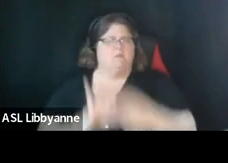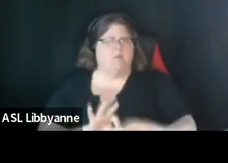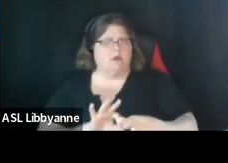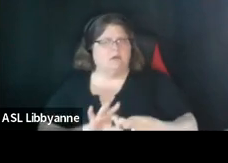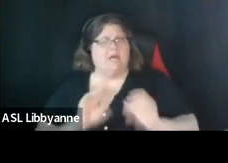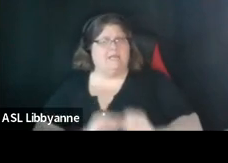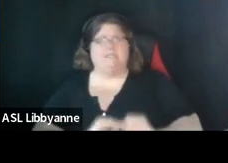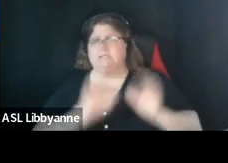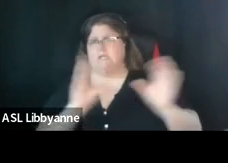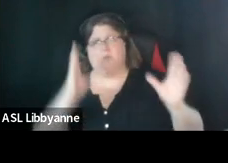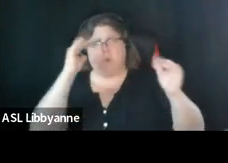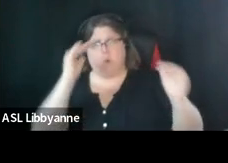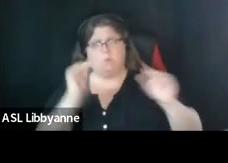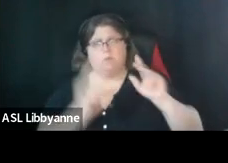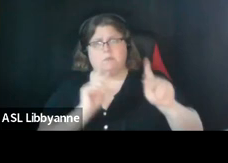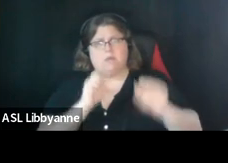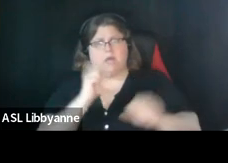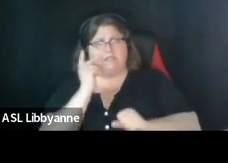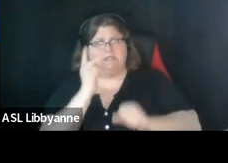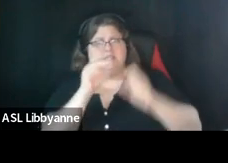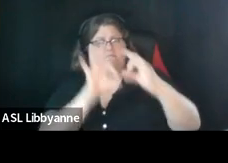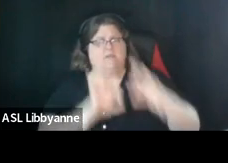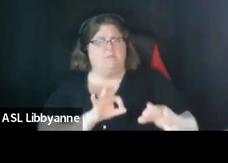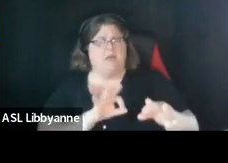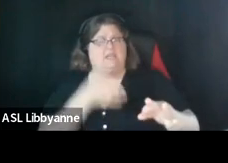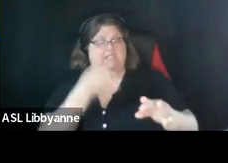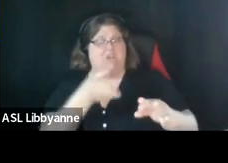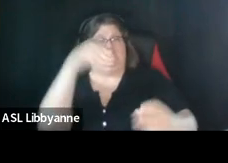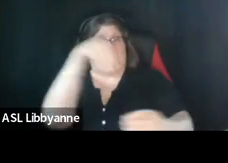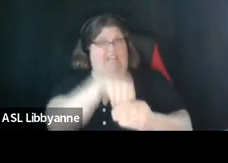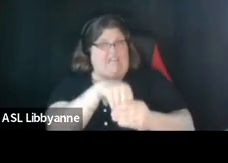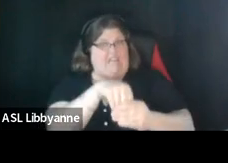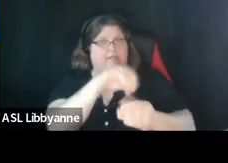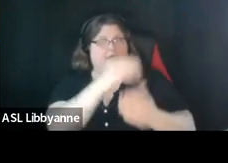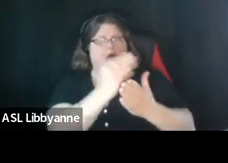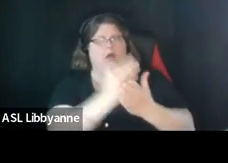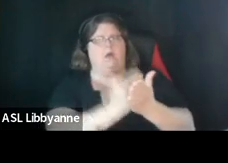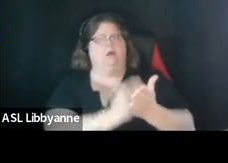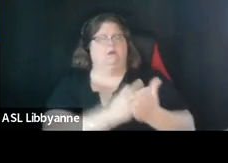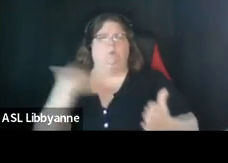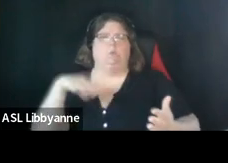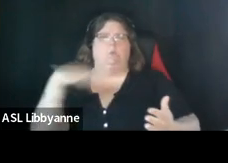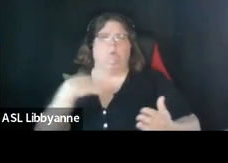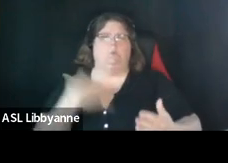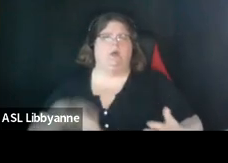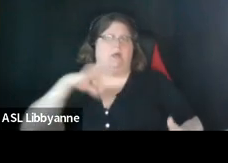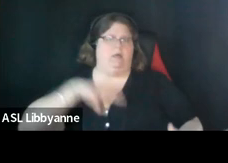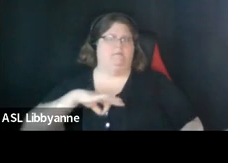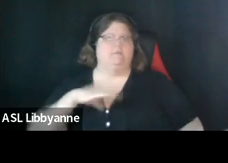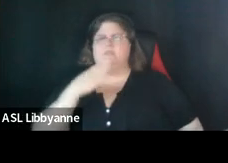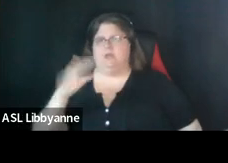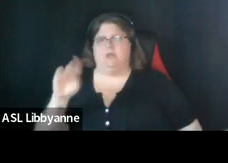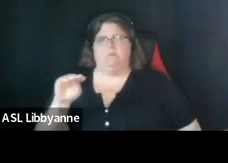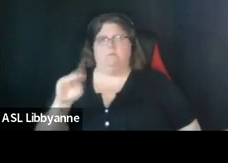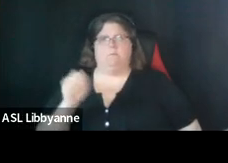folks can see that it is in uh the feedback has been embedded in this because i thought they were really really helpful yeah i thought so too thank you michael for